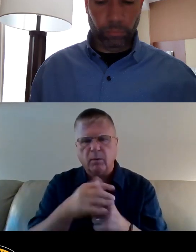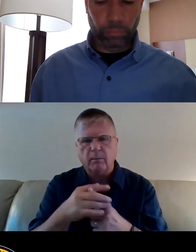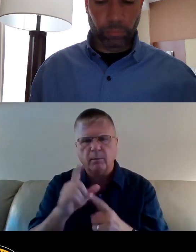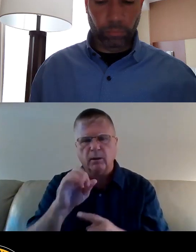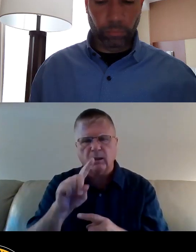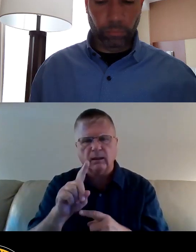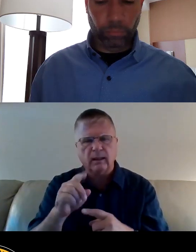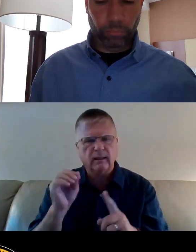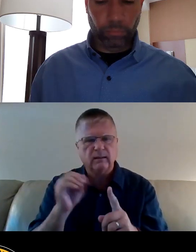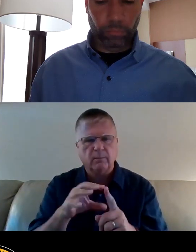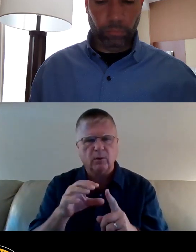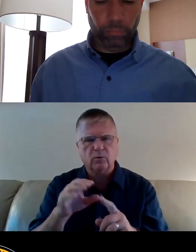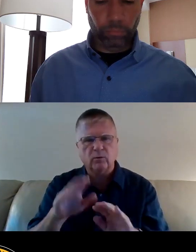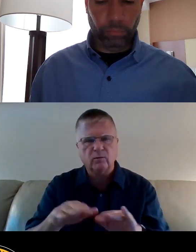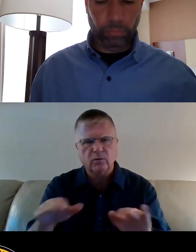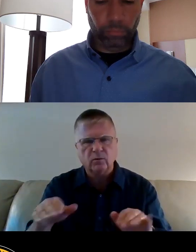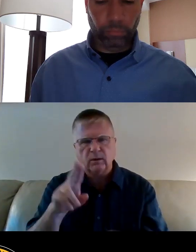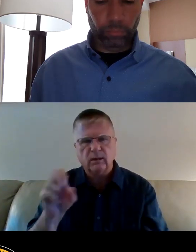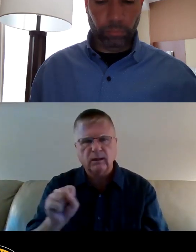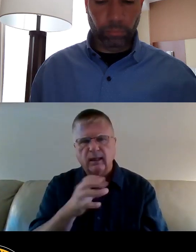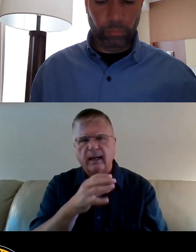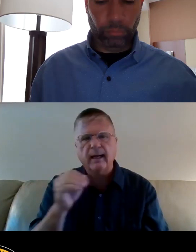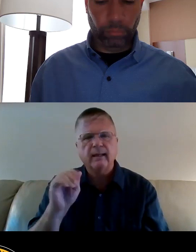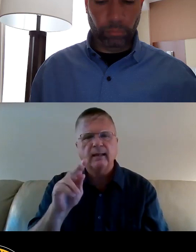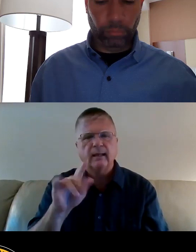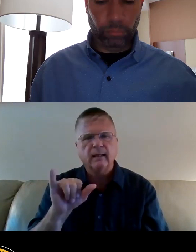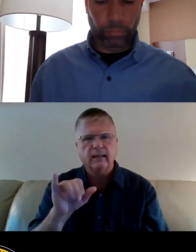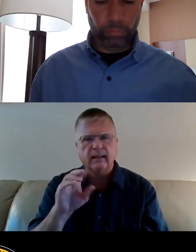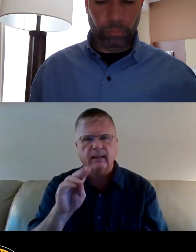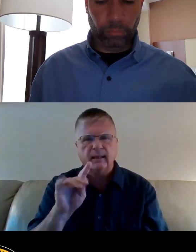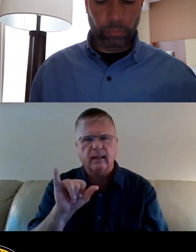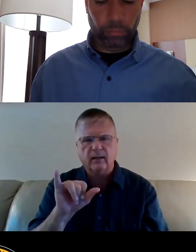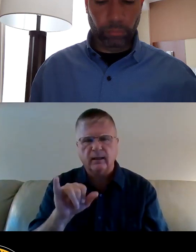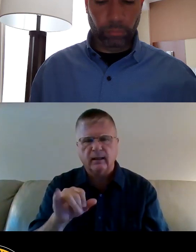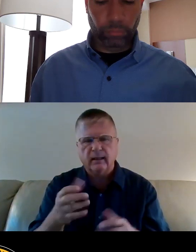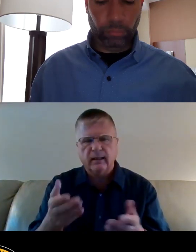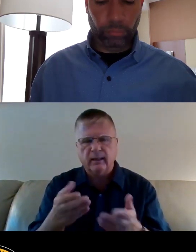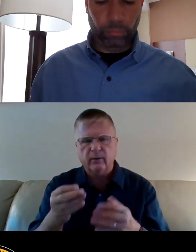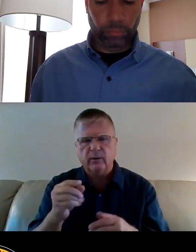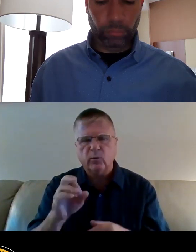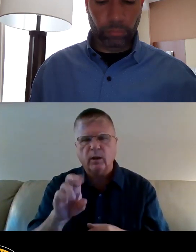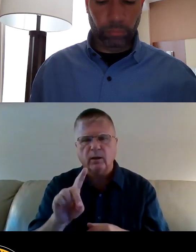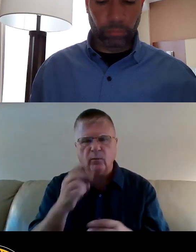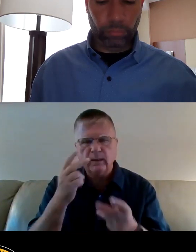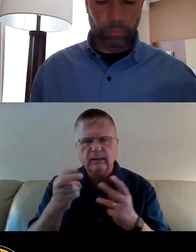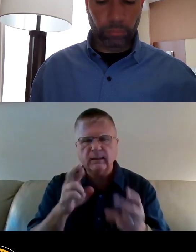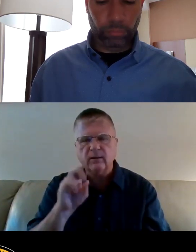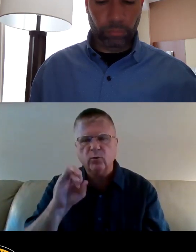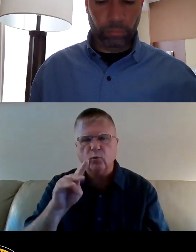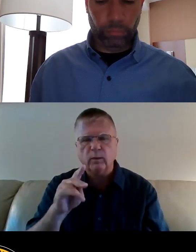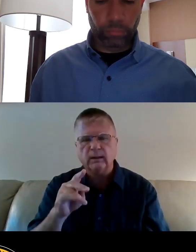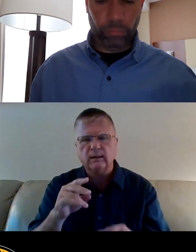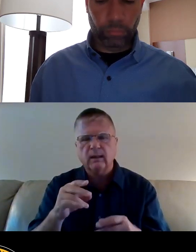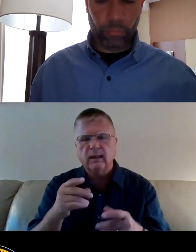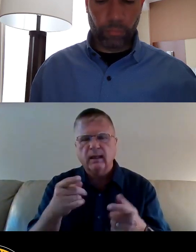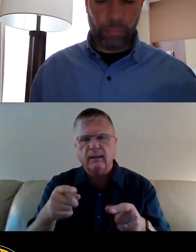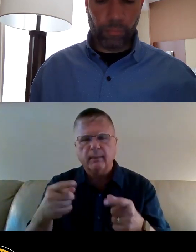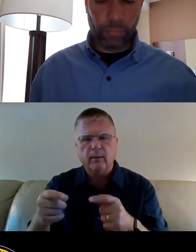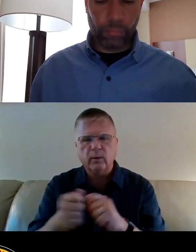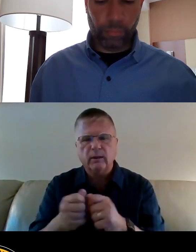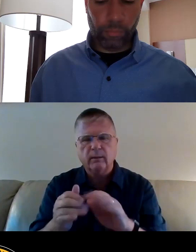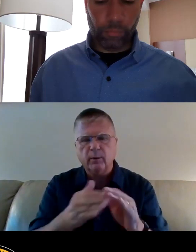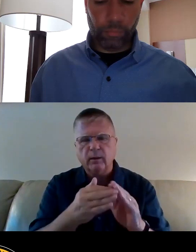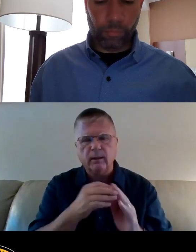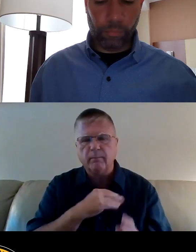children in the U.S. and in Allegheny County. At Grounded, we see the risk most commonly while working with community members to revitalize city